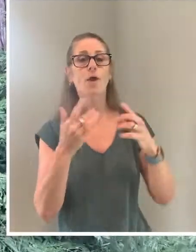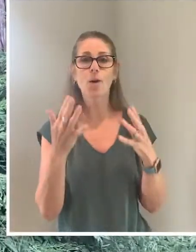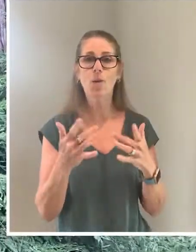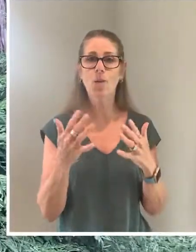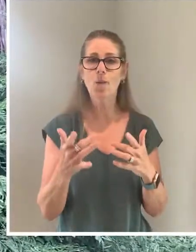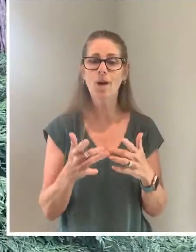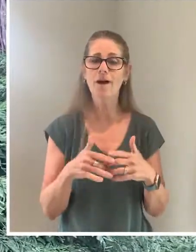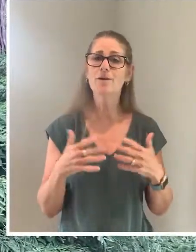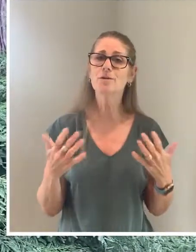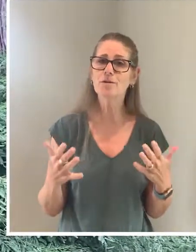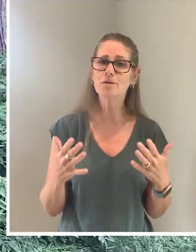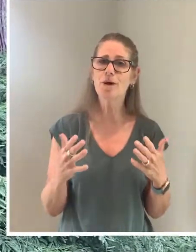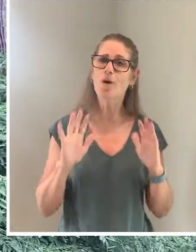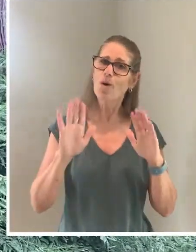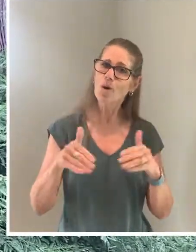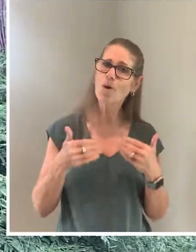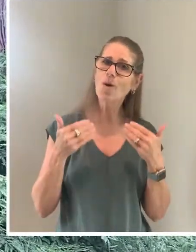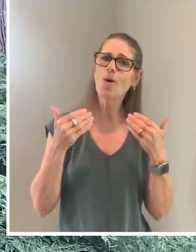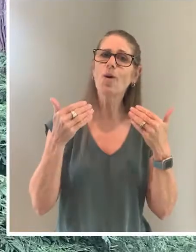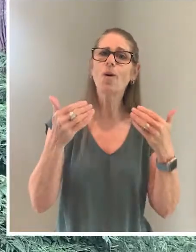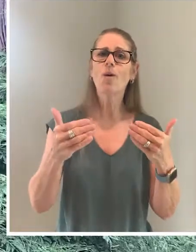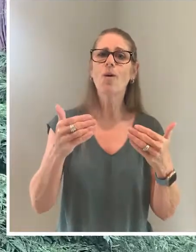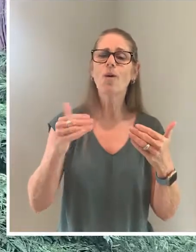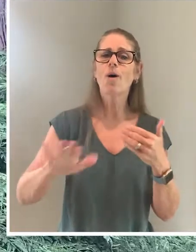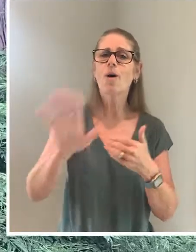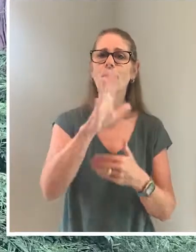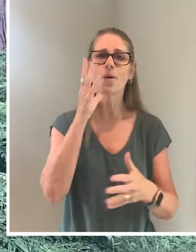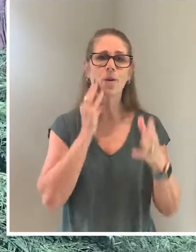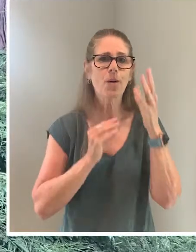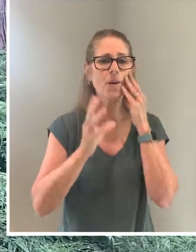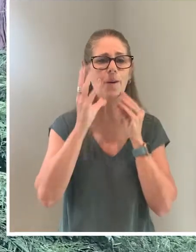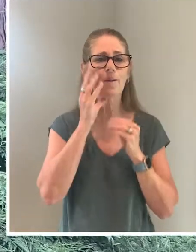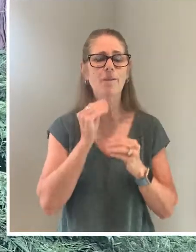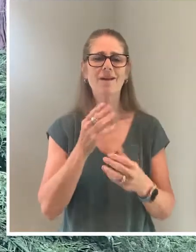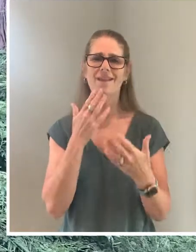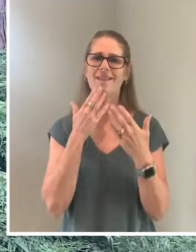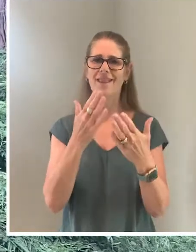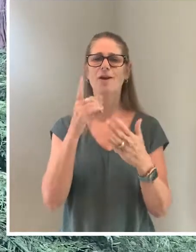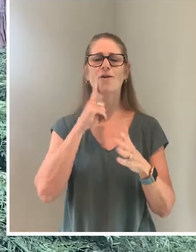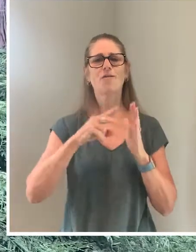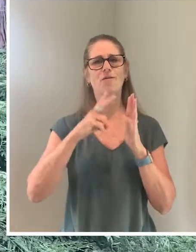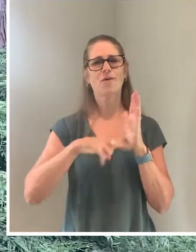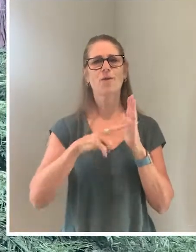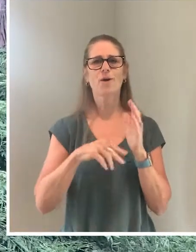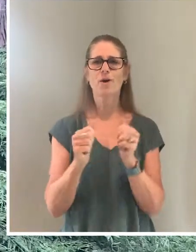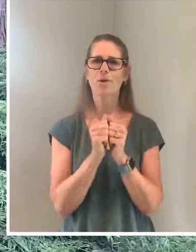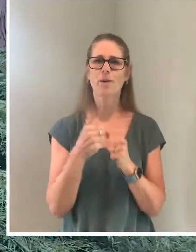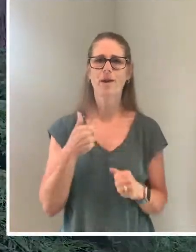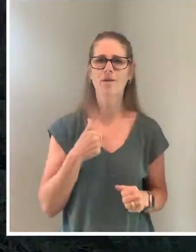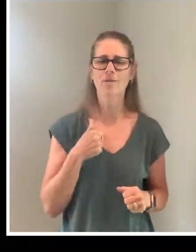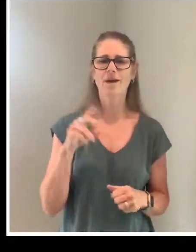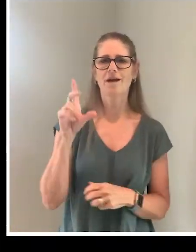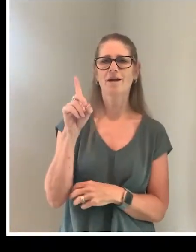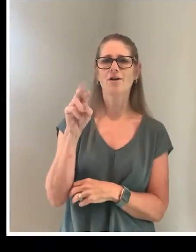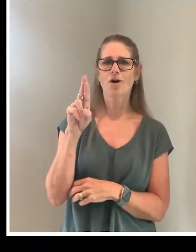Thank you for joining me for the reading of Oh, the Places You'll Go by Dr. Seuss. Hope you have a great day.